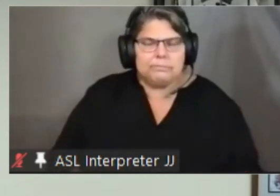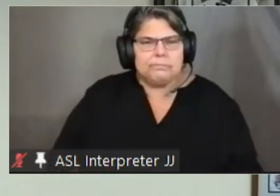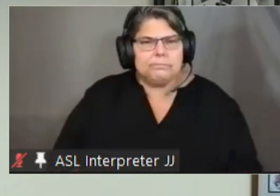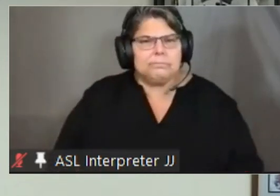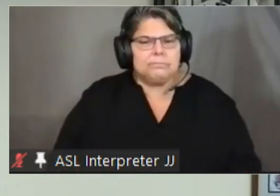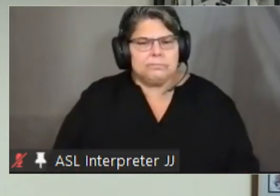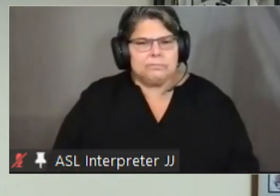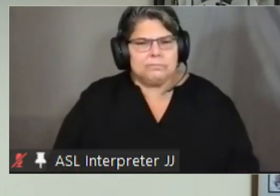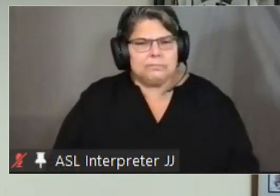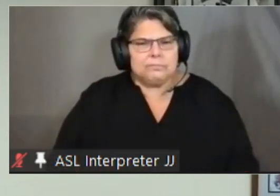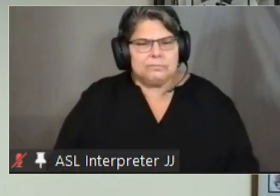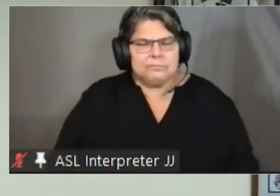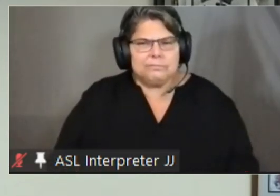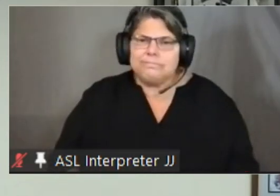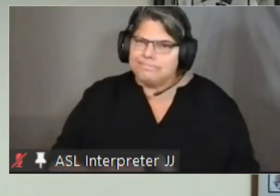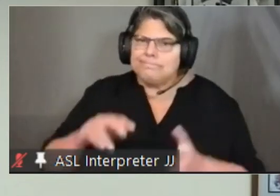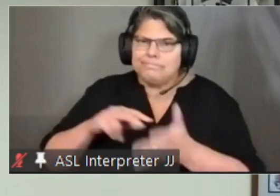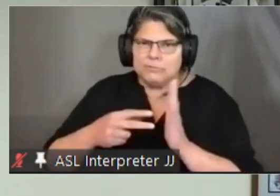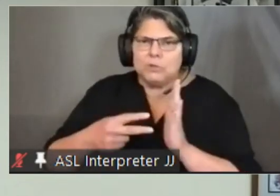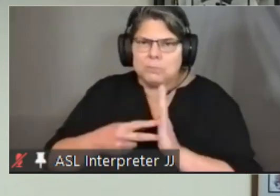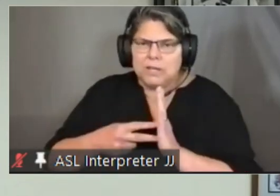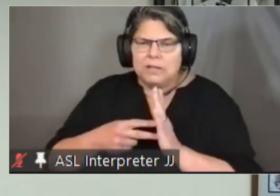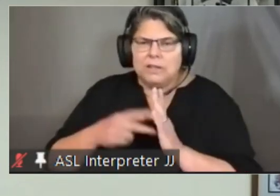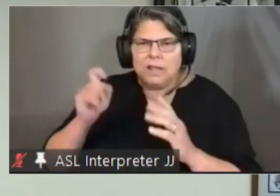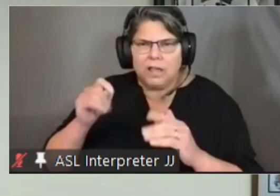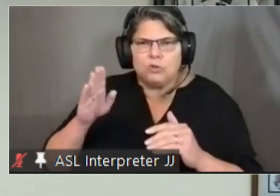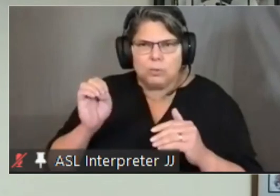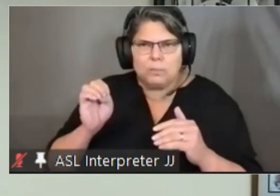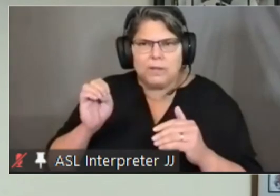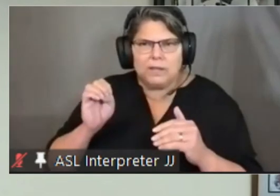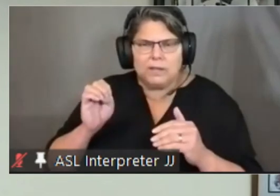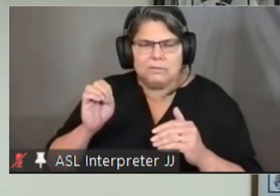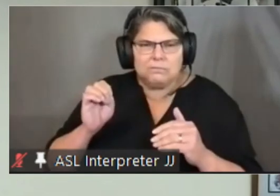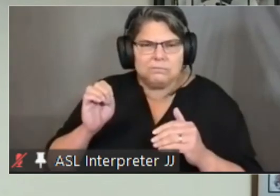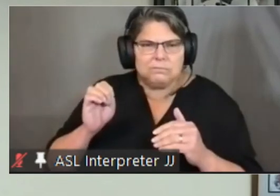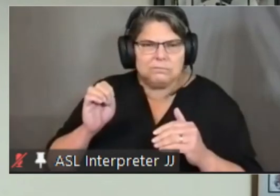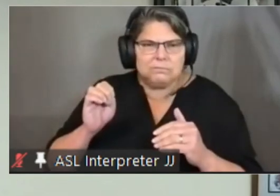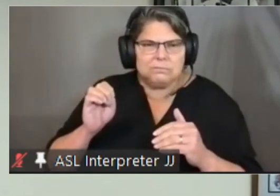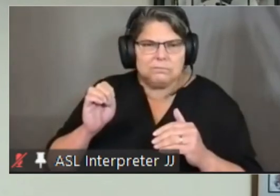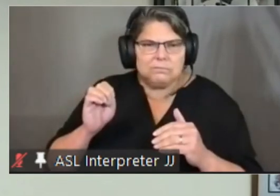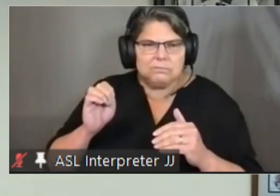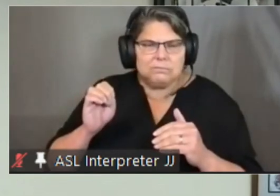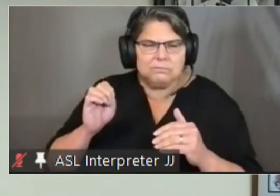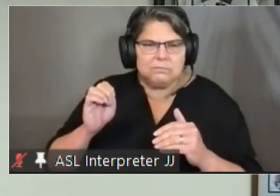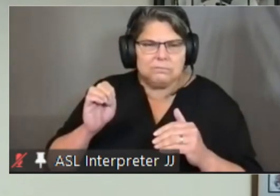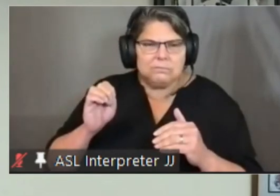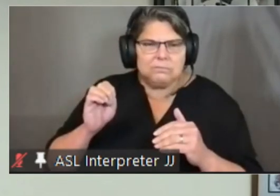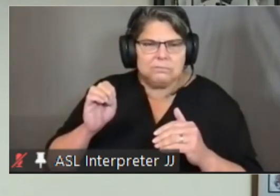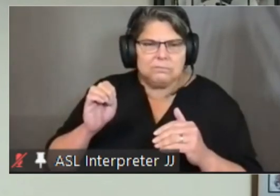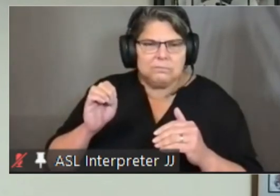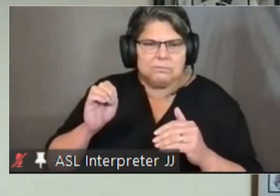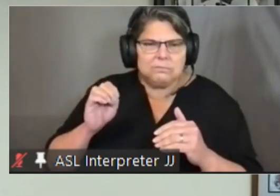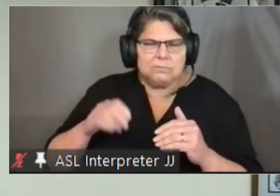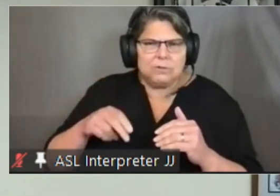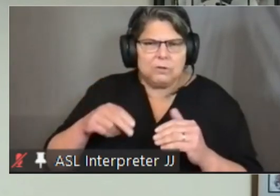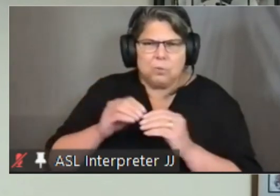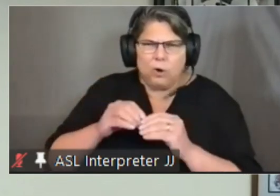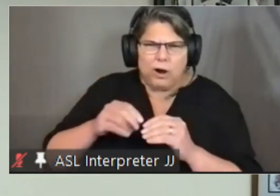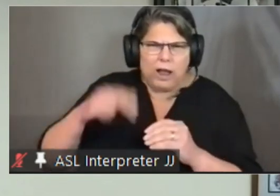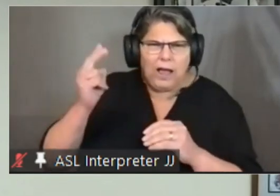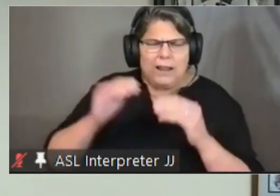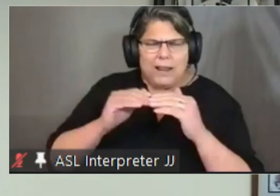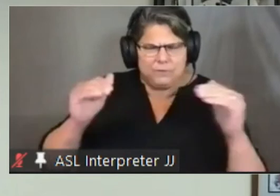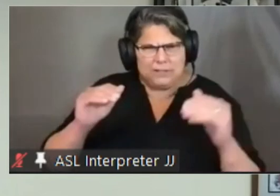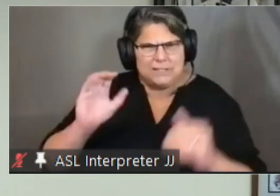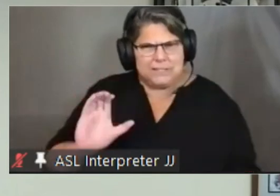and they have to be at a at a high uh level um what they call a cp value level and